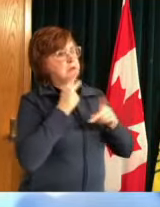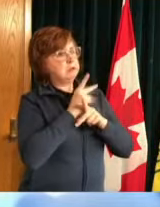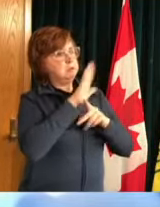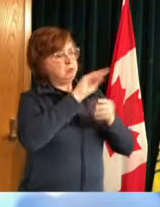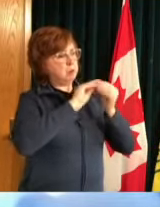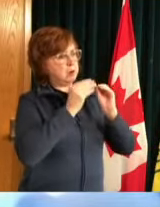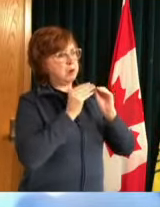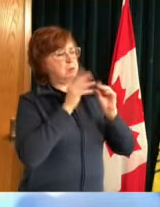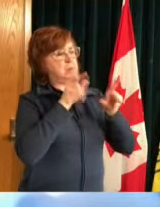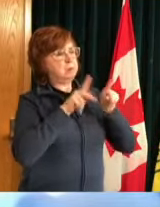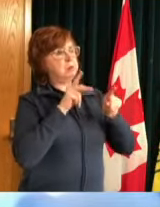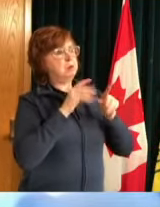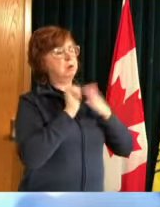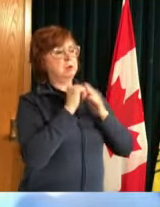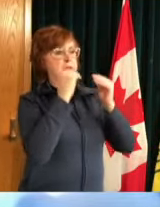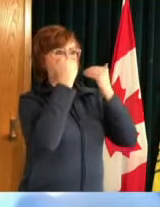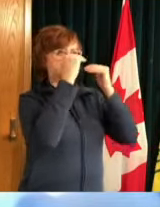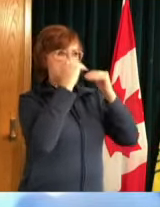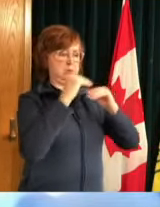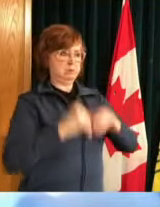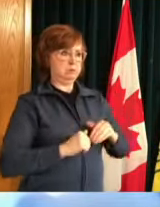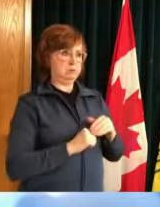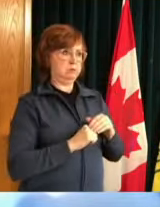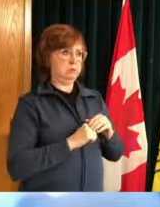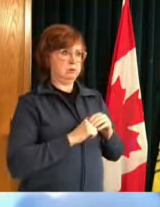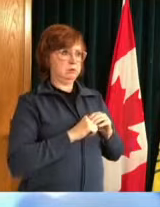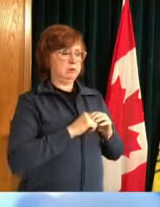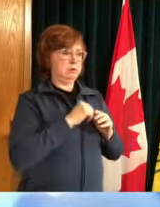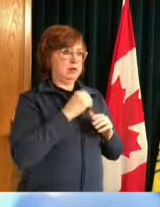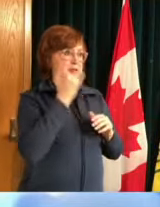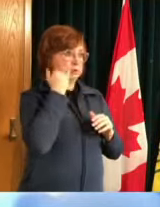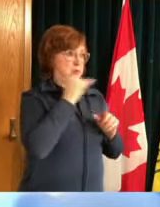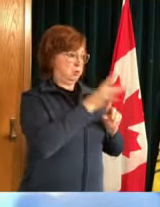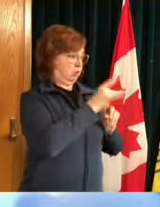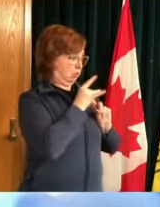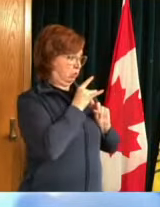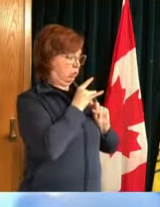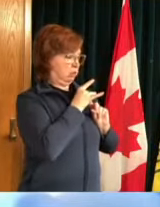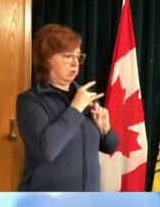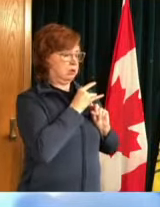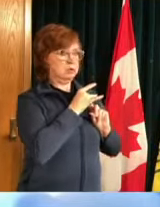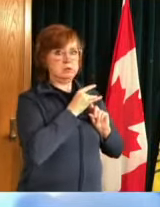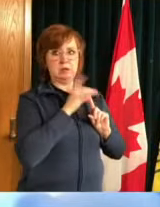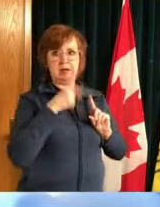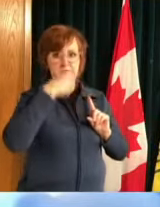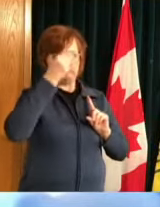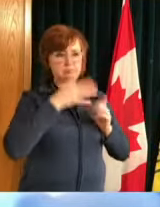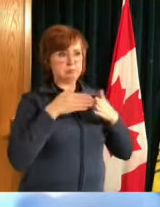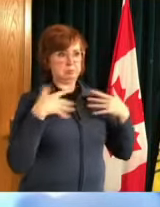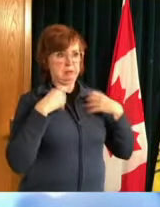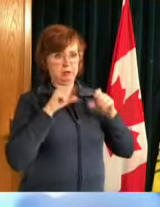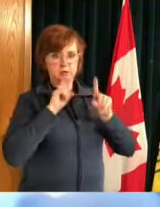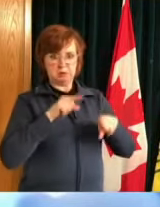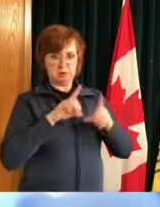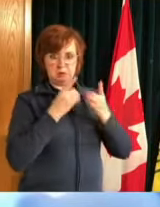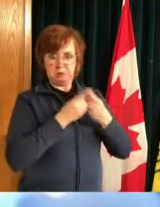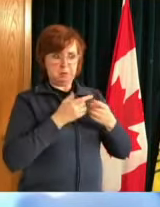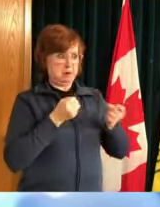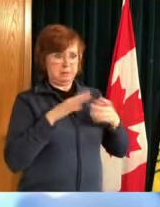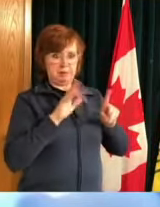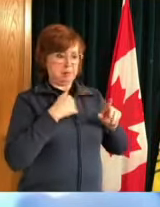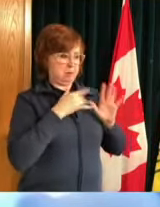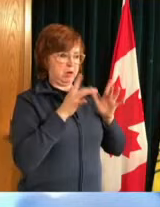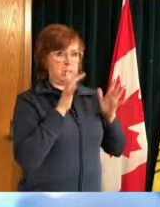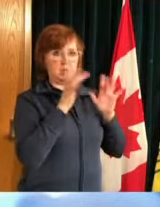give all your close contacts uh to public health quickly because the quicker the public health gets that information the quick quick more